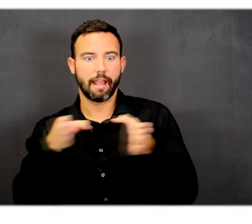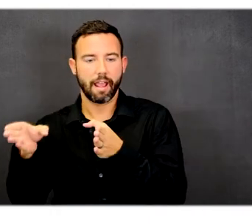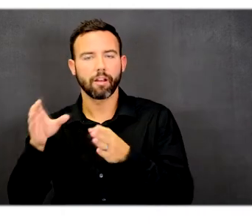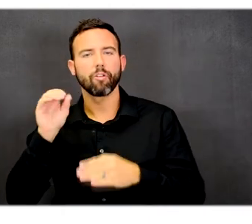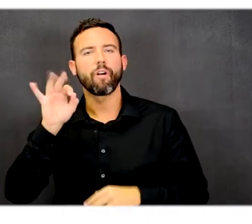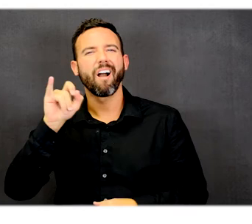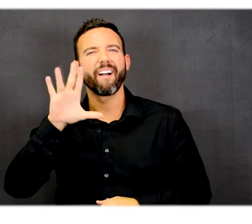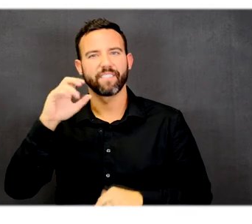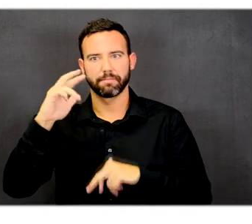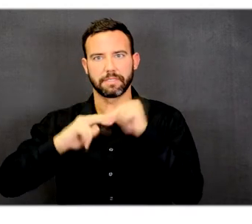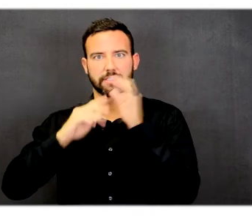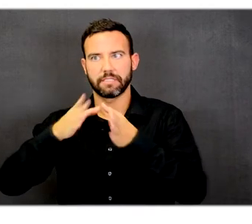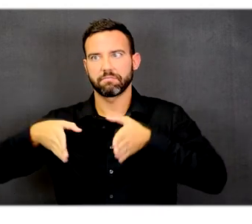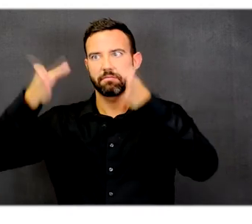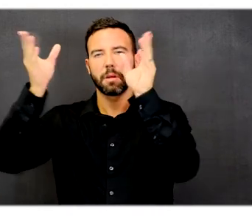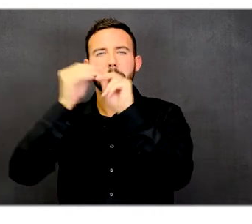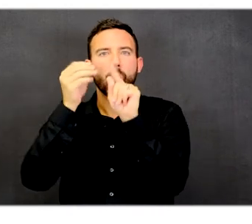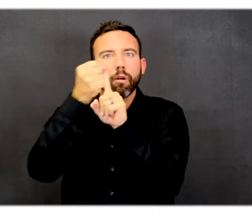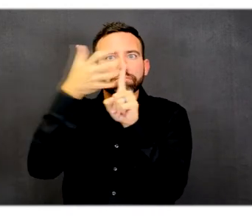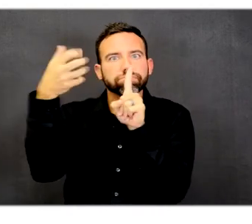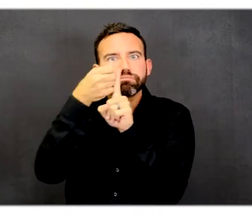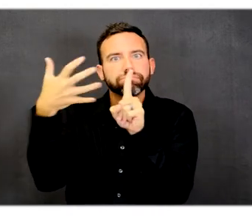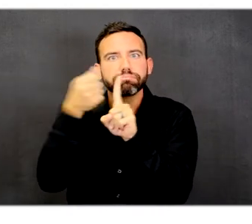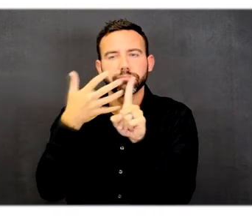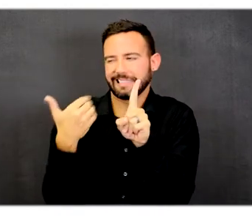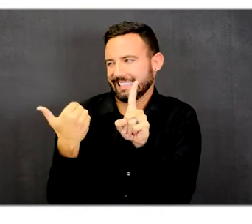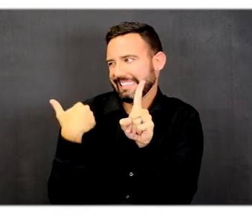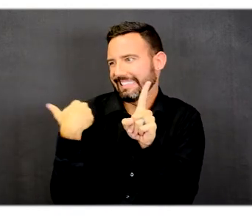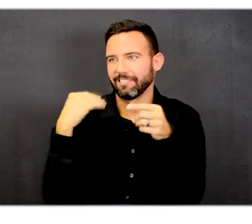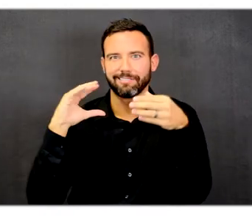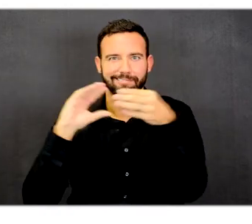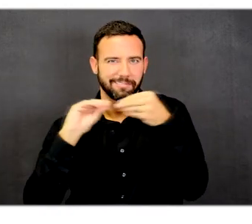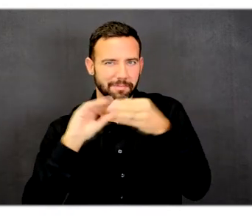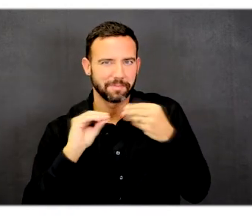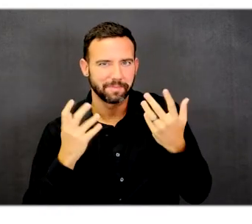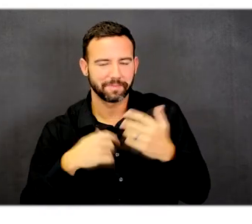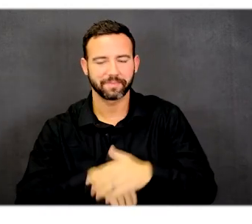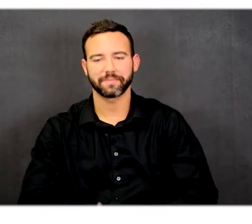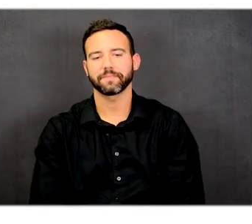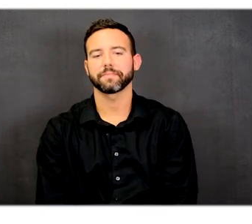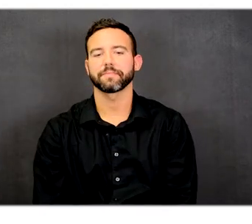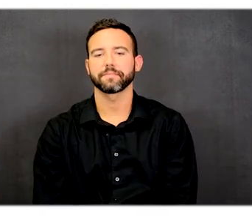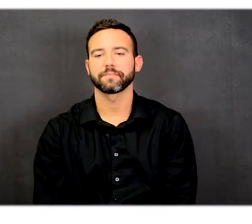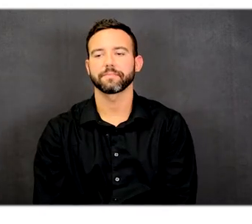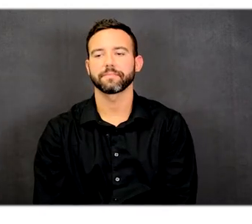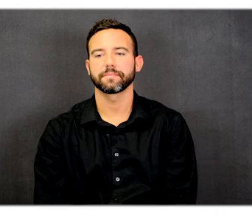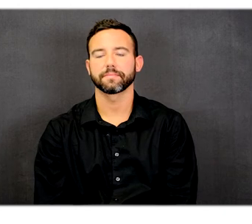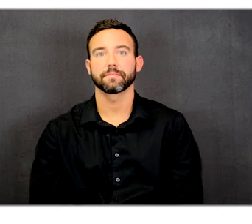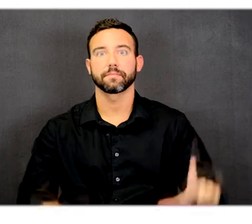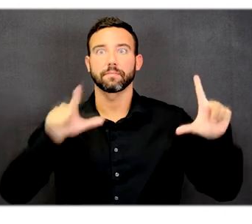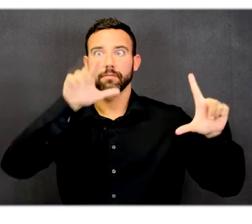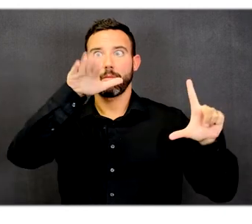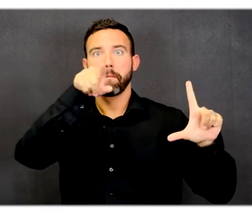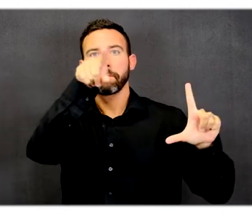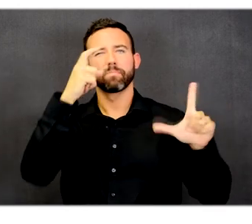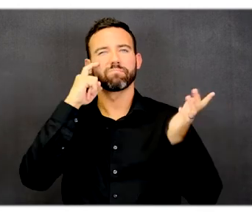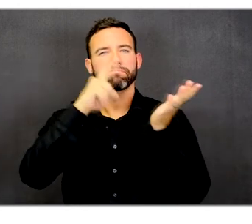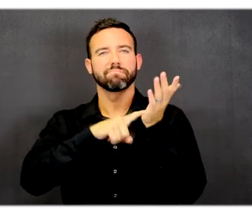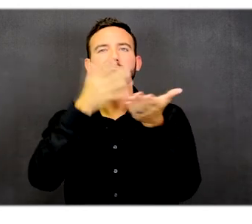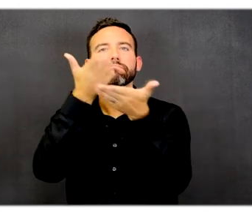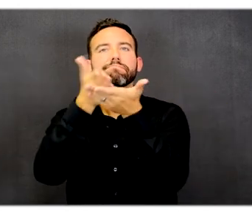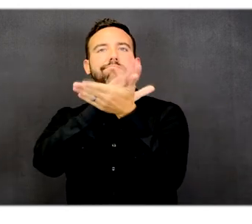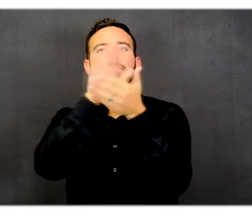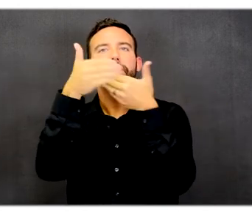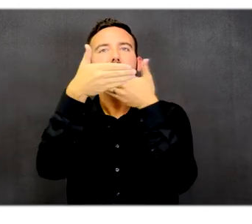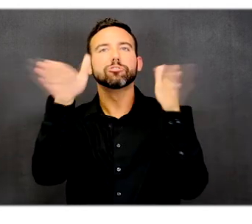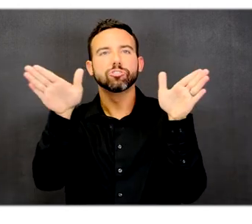and provides more detail about areas mentioned in the previous slides. First, at the very top is the kitchen, which is behind